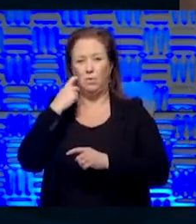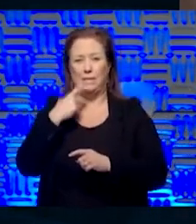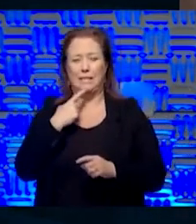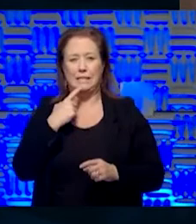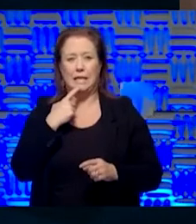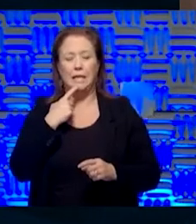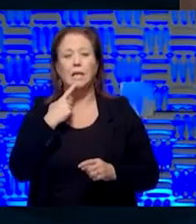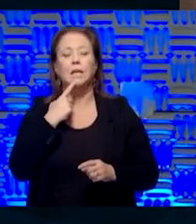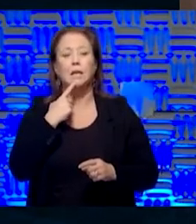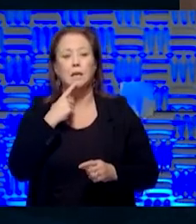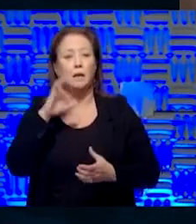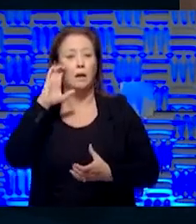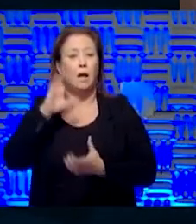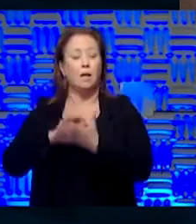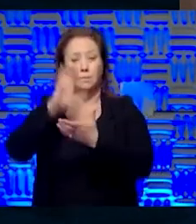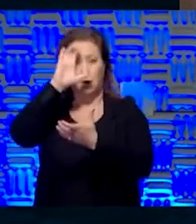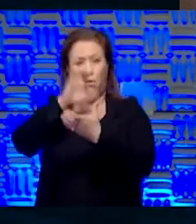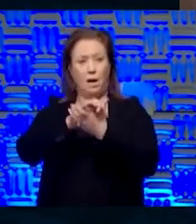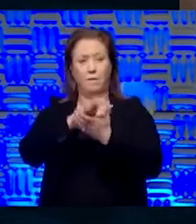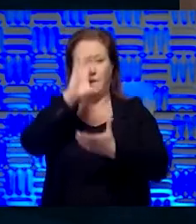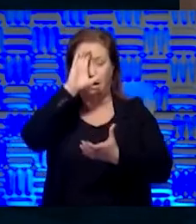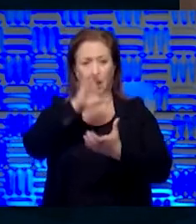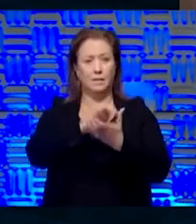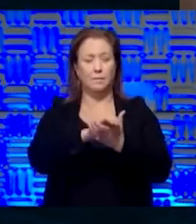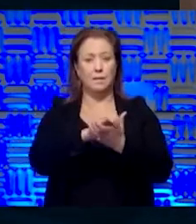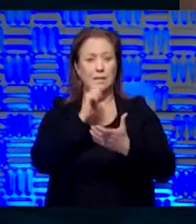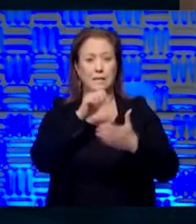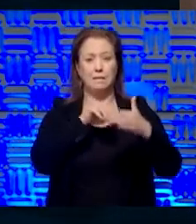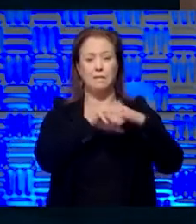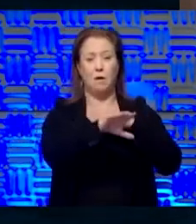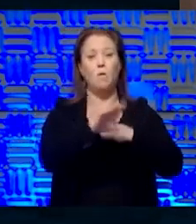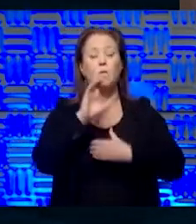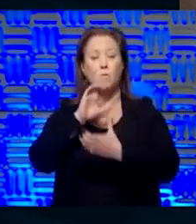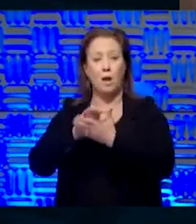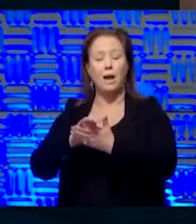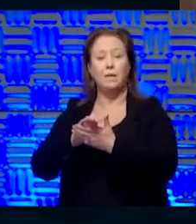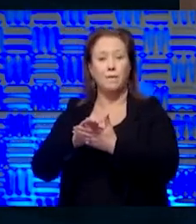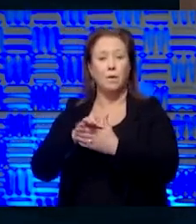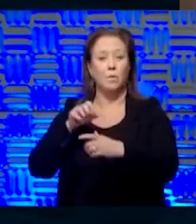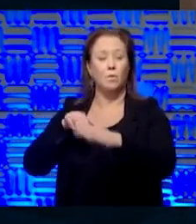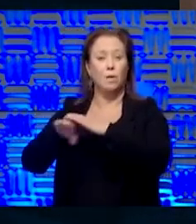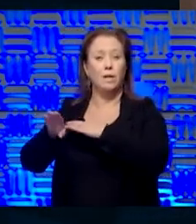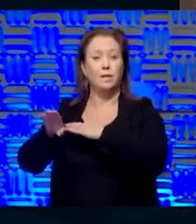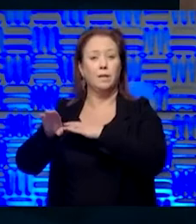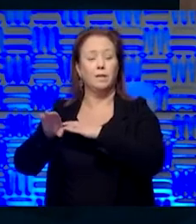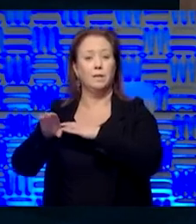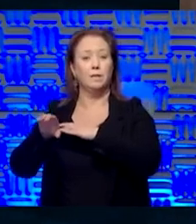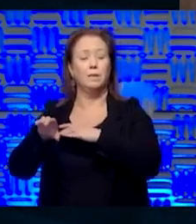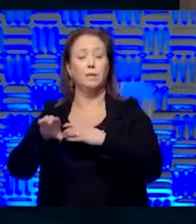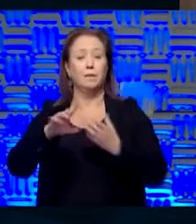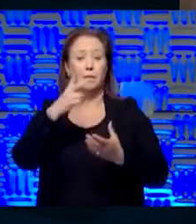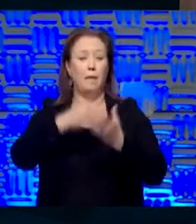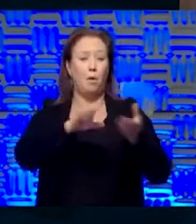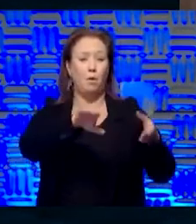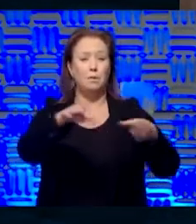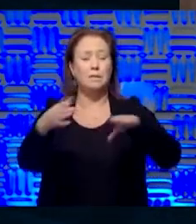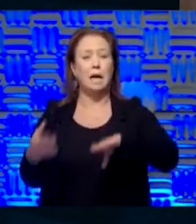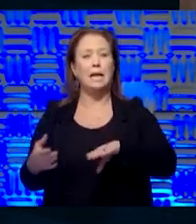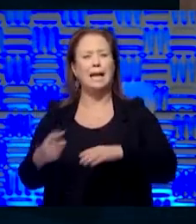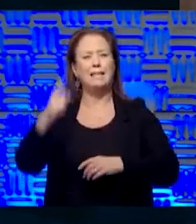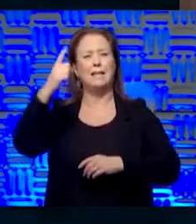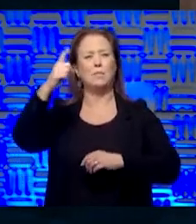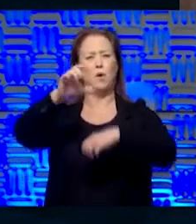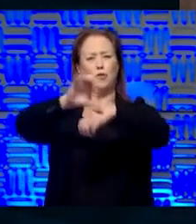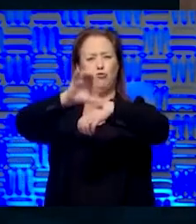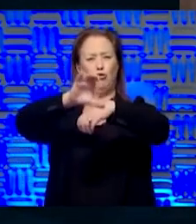We had a husband and wife. The husband didn't go, the wife did. She came home and he died and she died. That's one